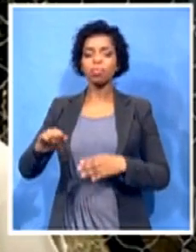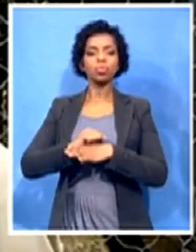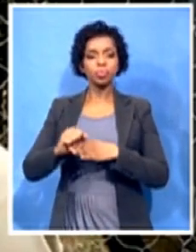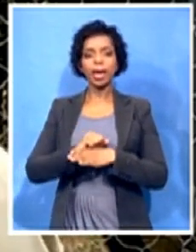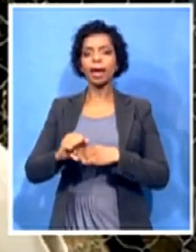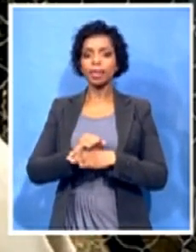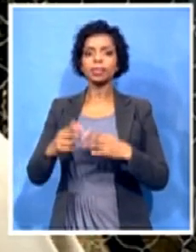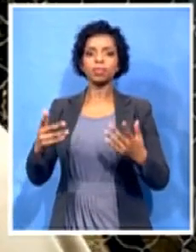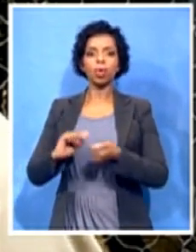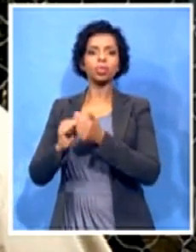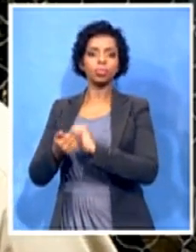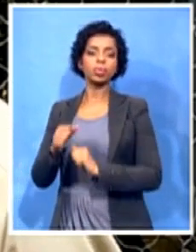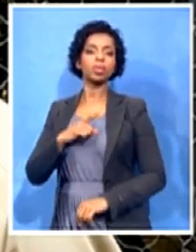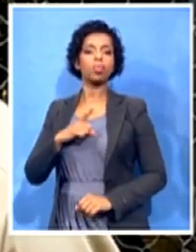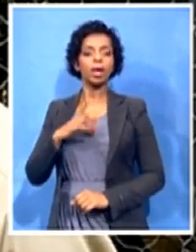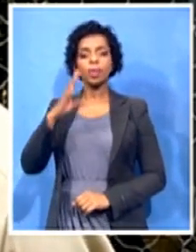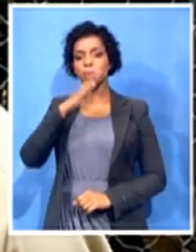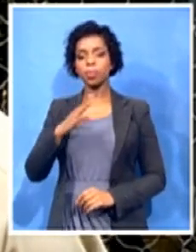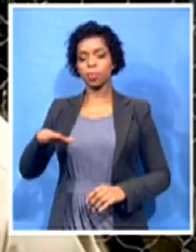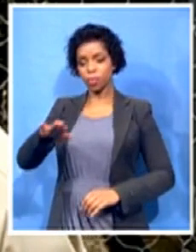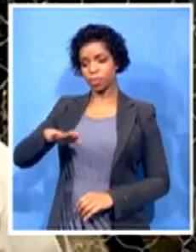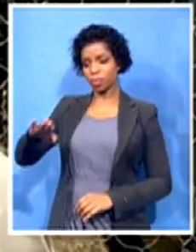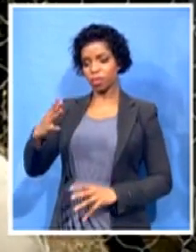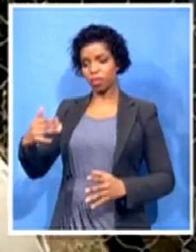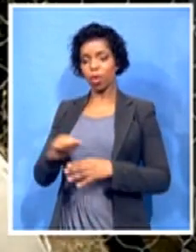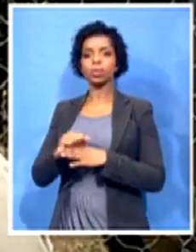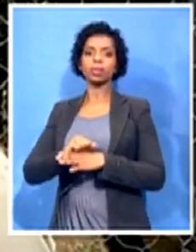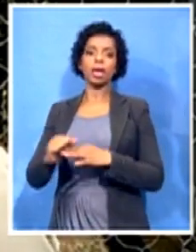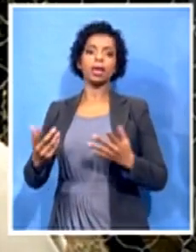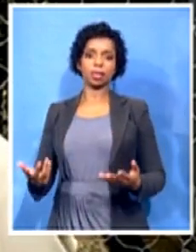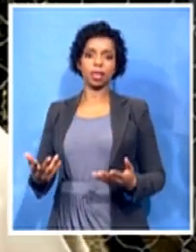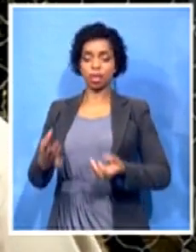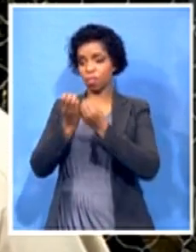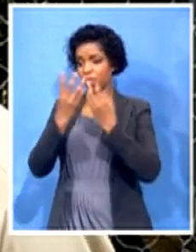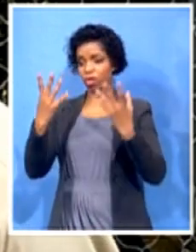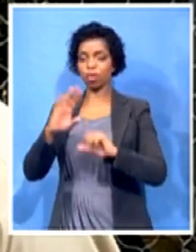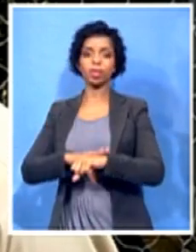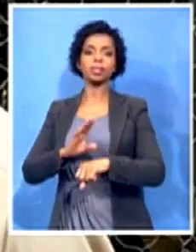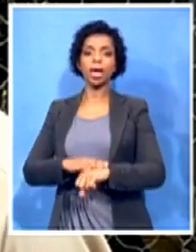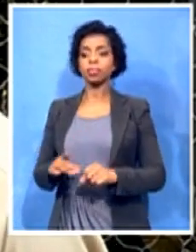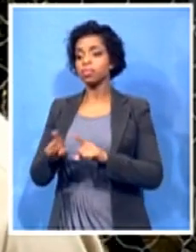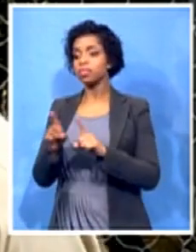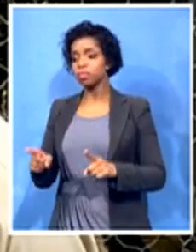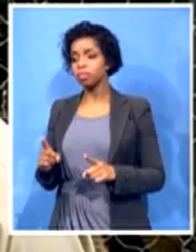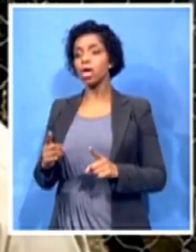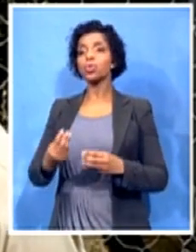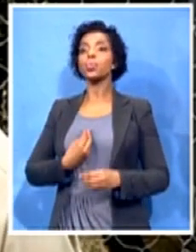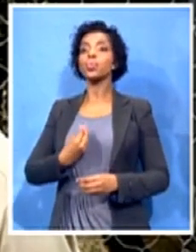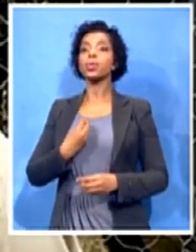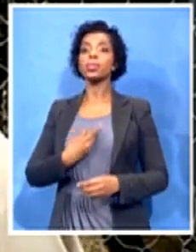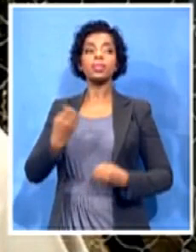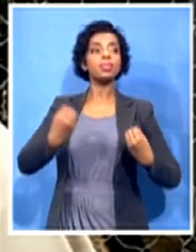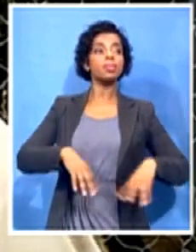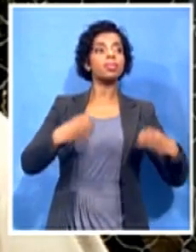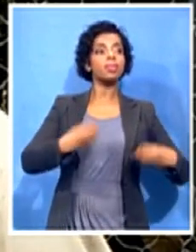train on. Most of the time we lose our games because we are not prepared. The girls that play netball are also struggling